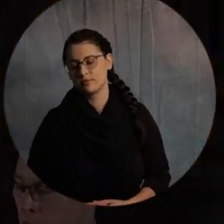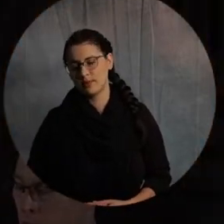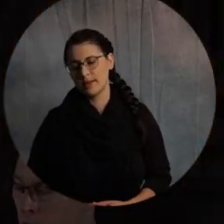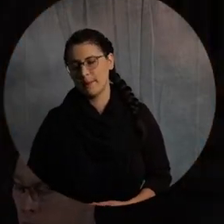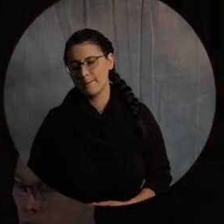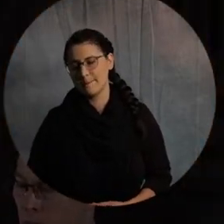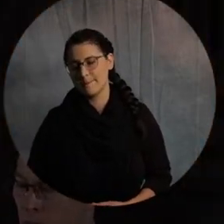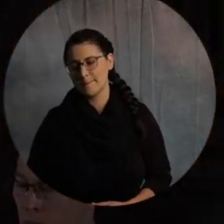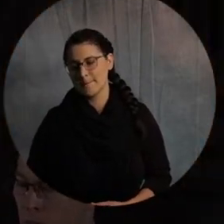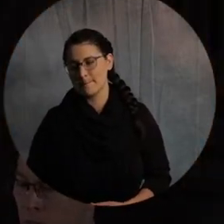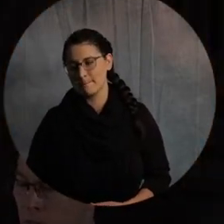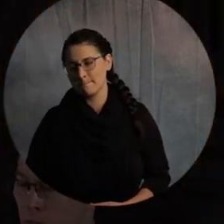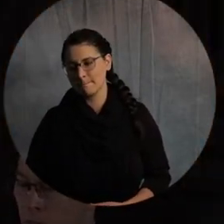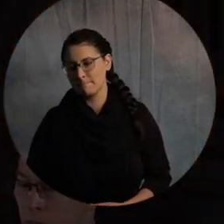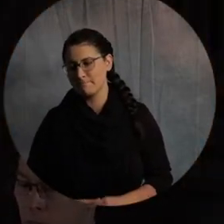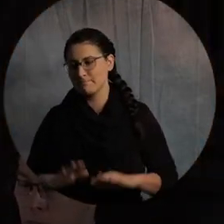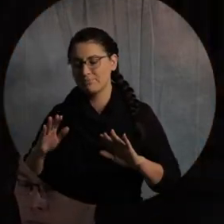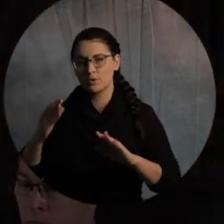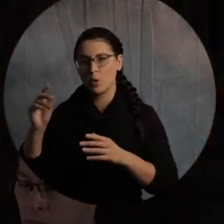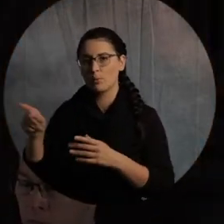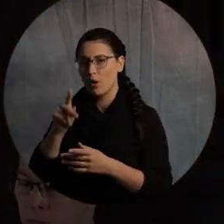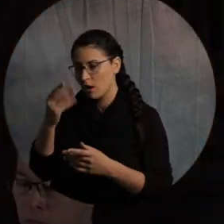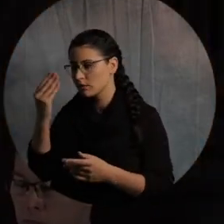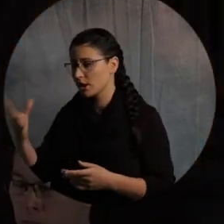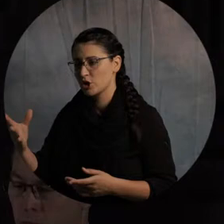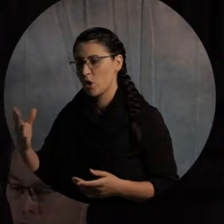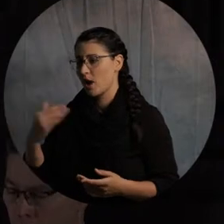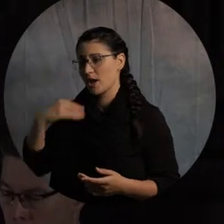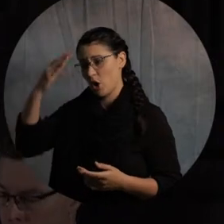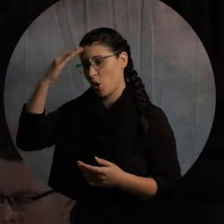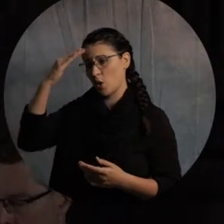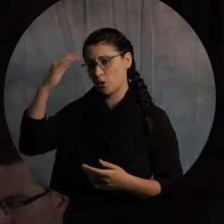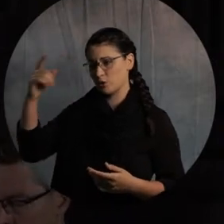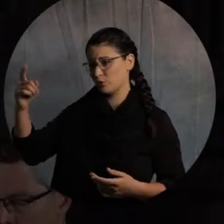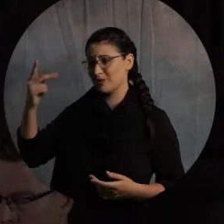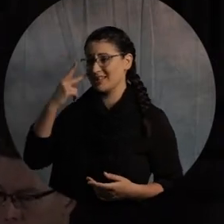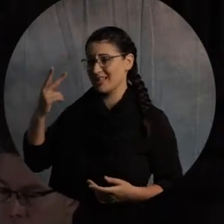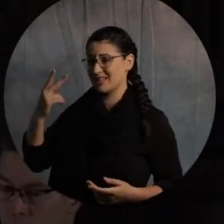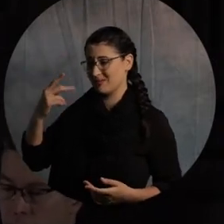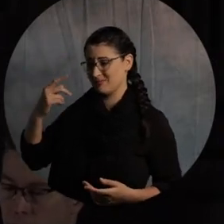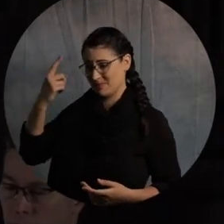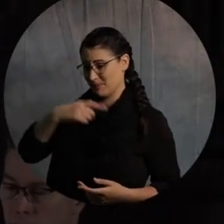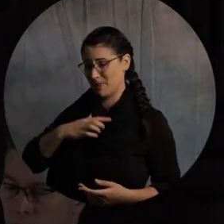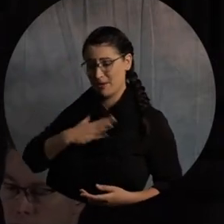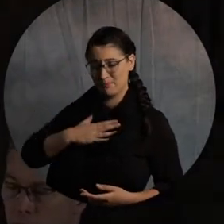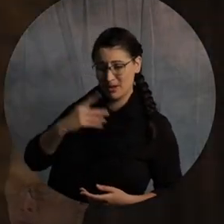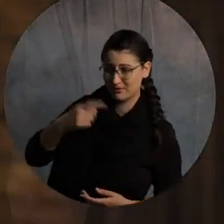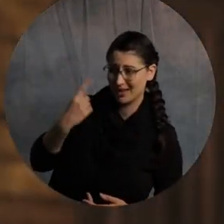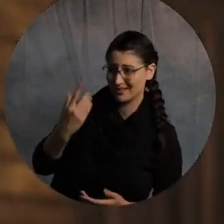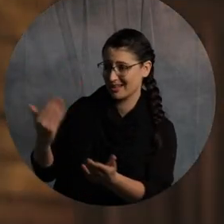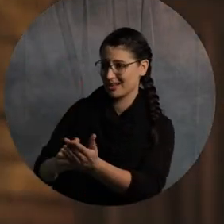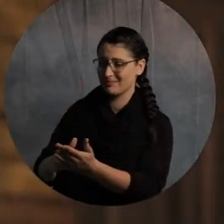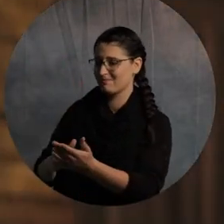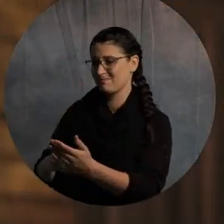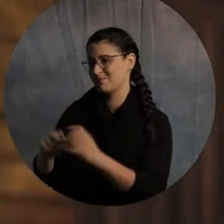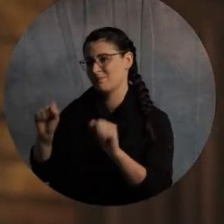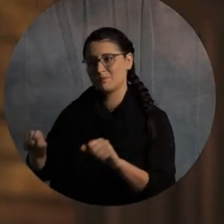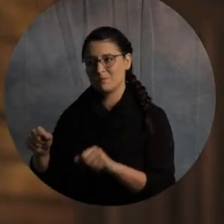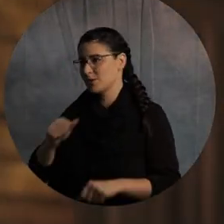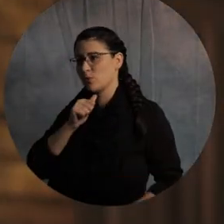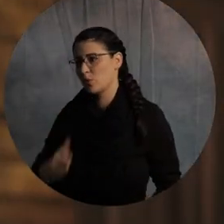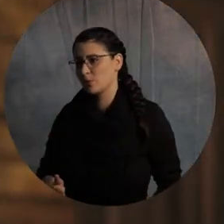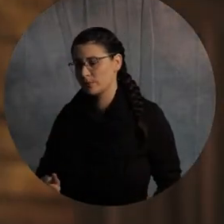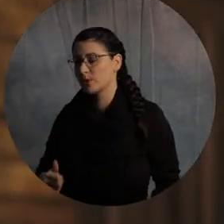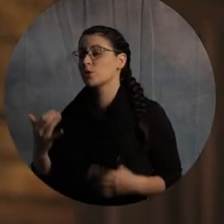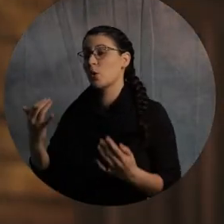about proclaiming the kingdom will see my face again. That's heavy. Verse 25, we're not going to see each other again. Therefore, I testify to you